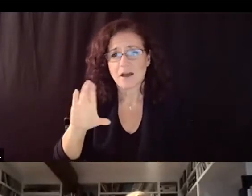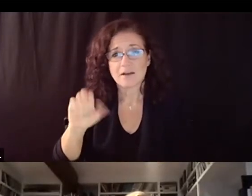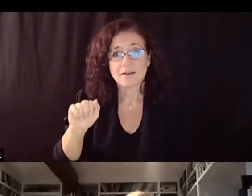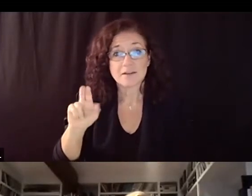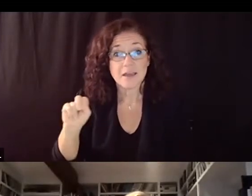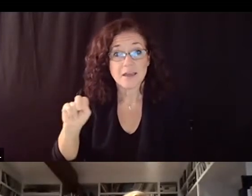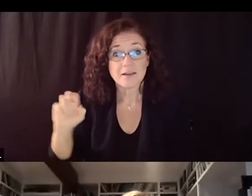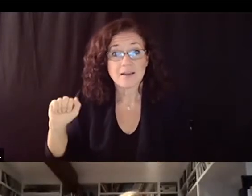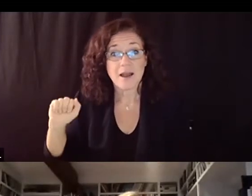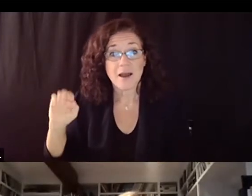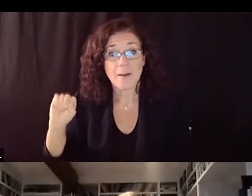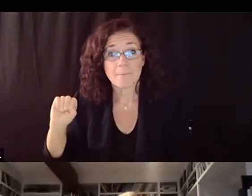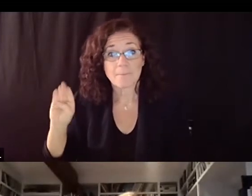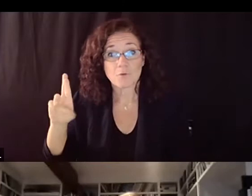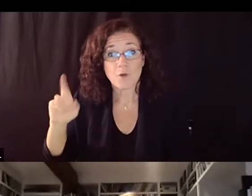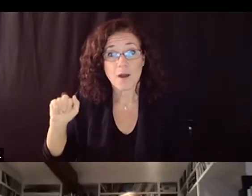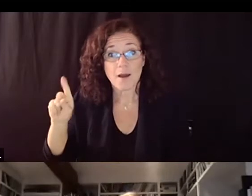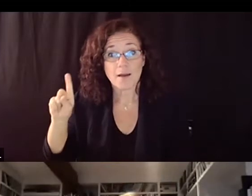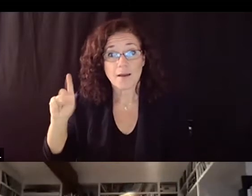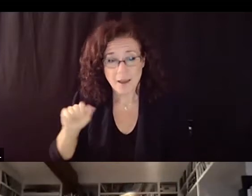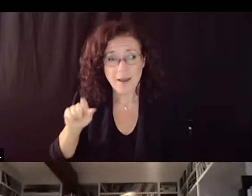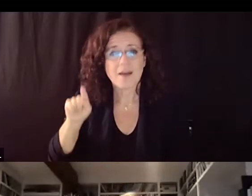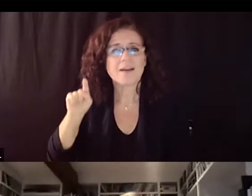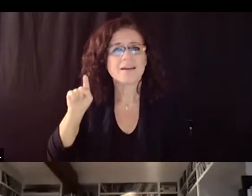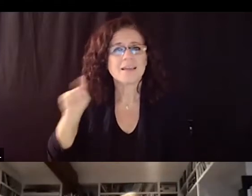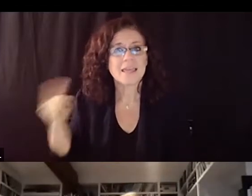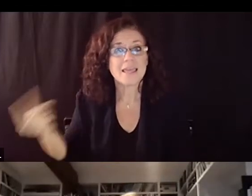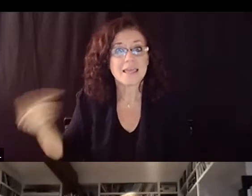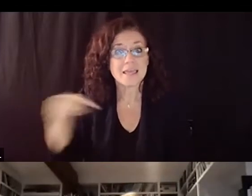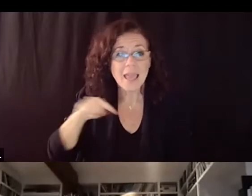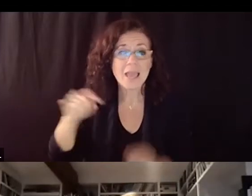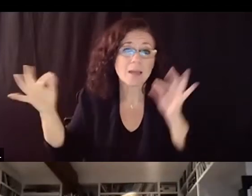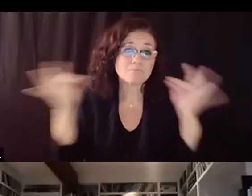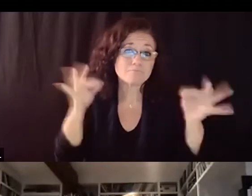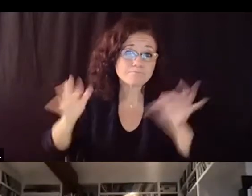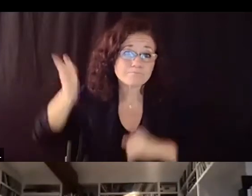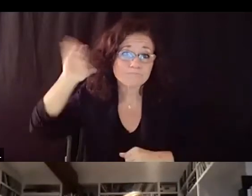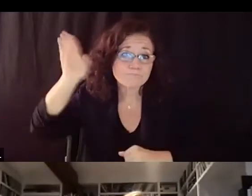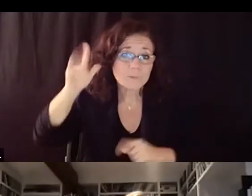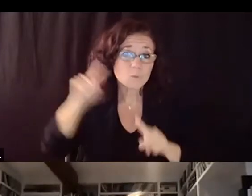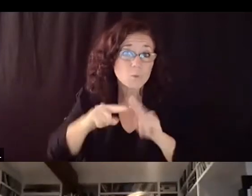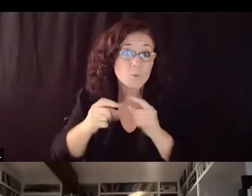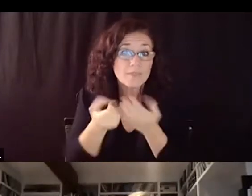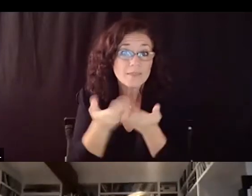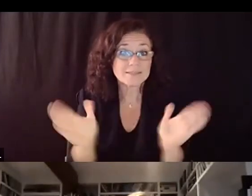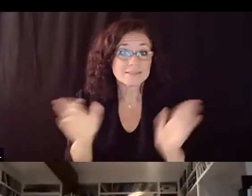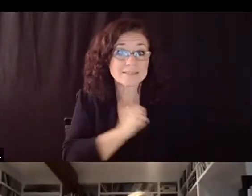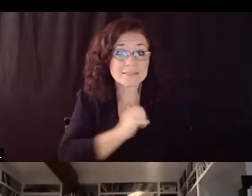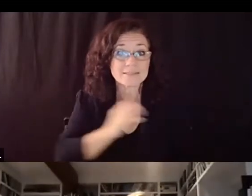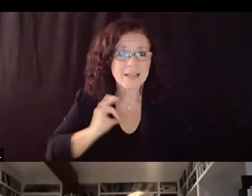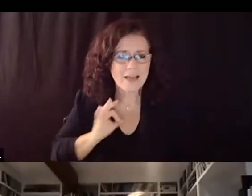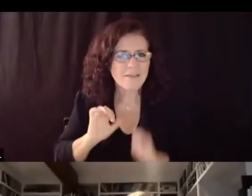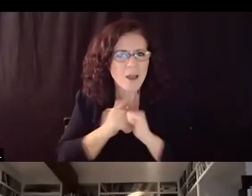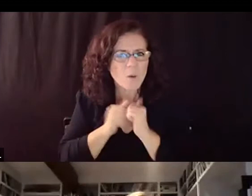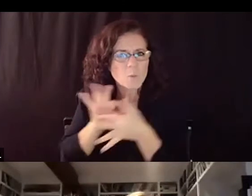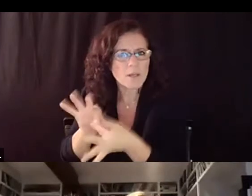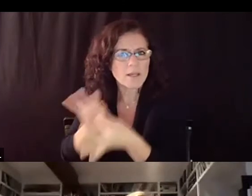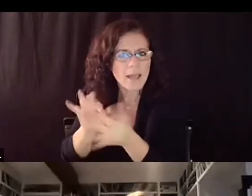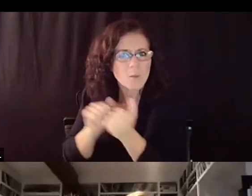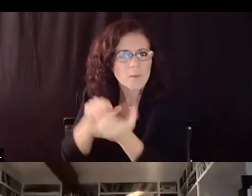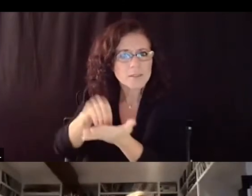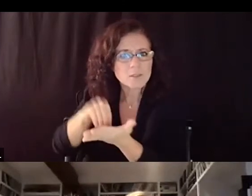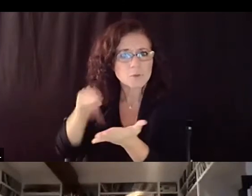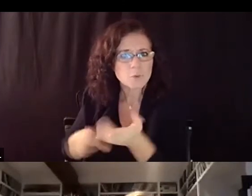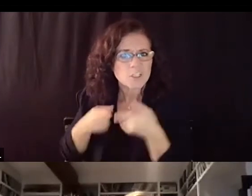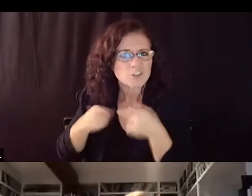connecting with students and um really doing things to try and make a difference uh during these very